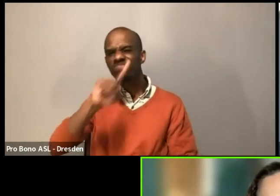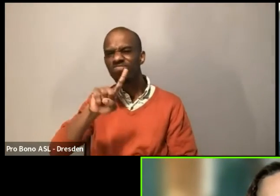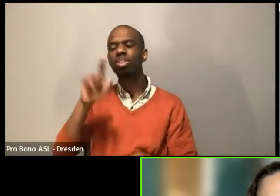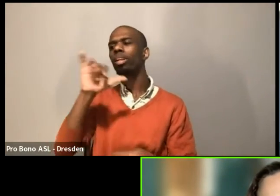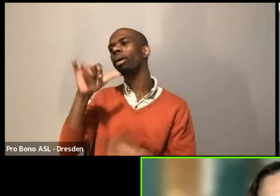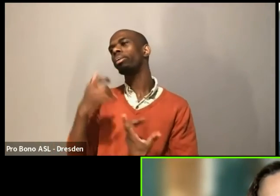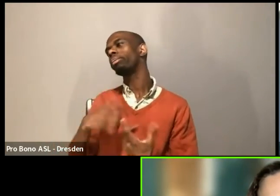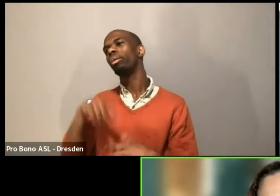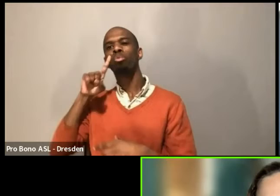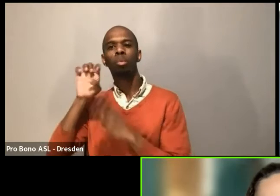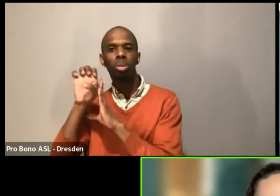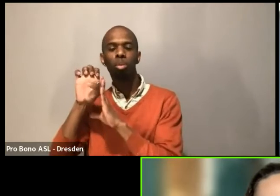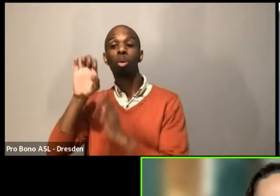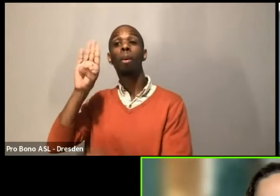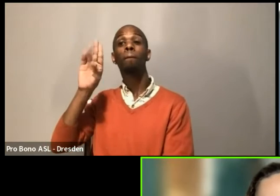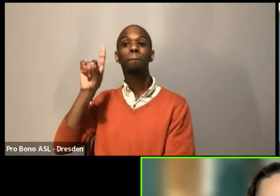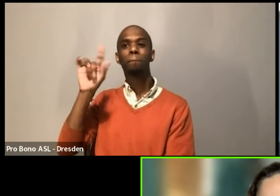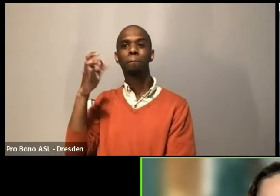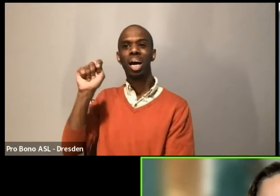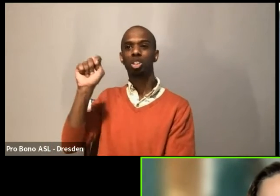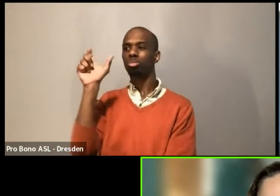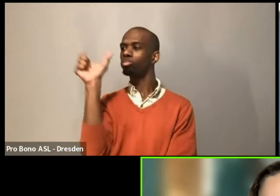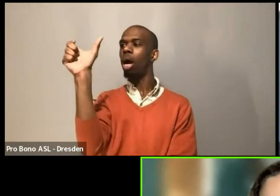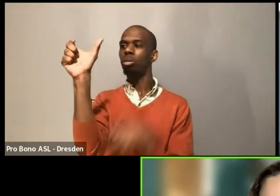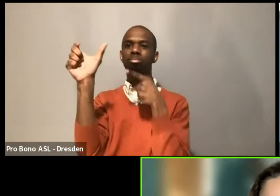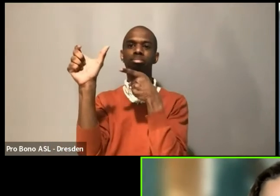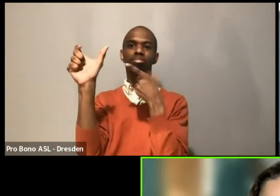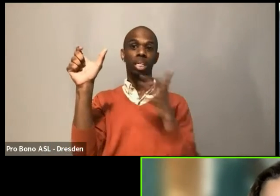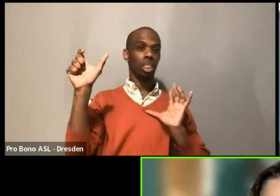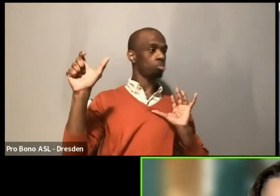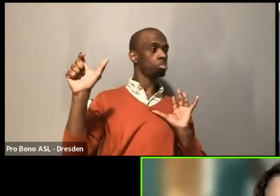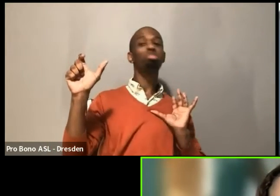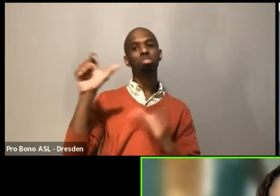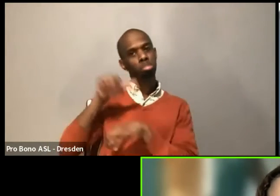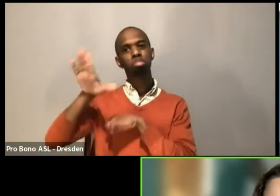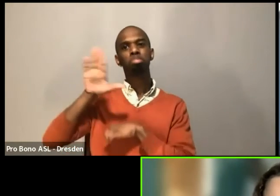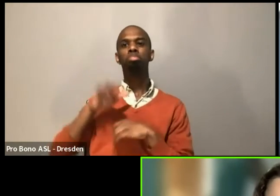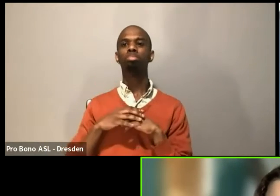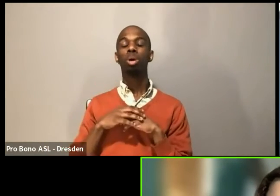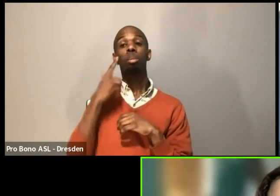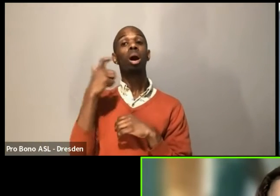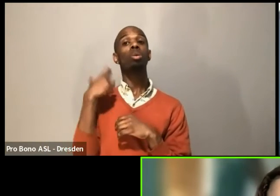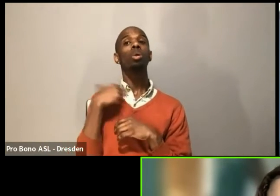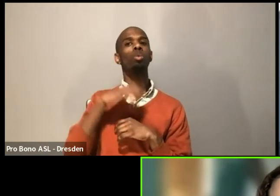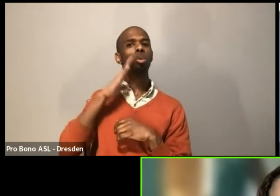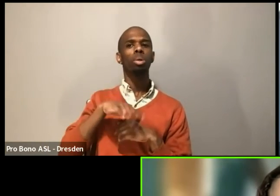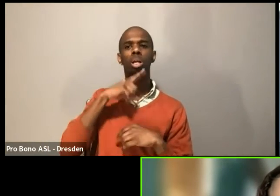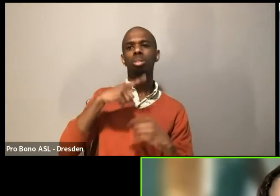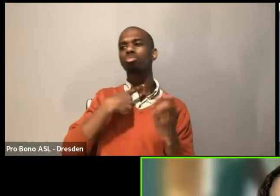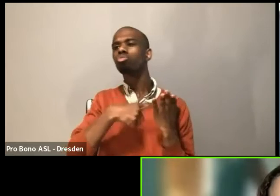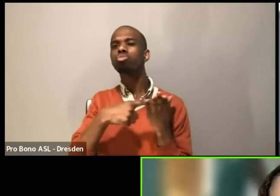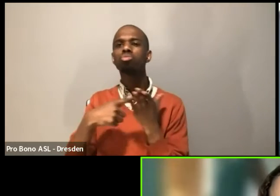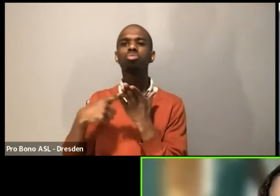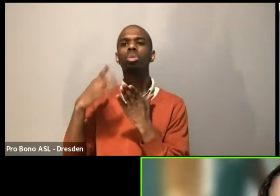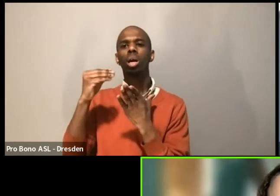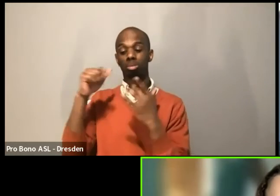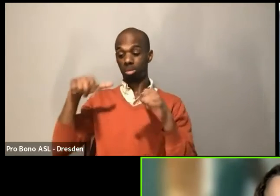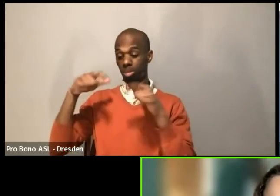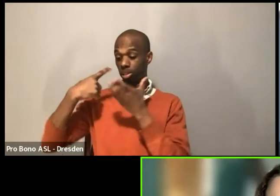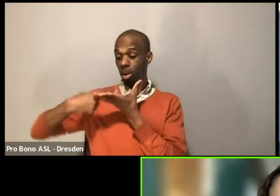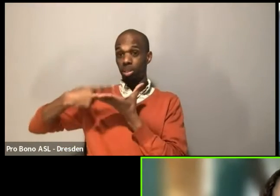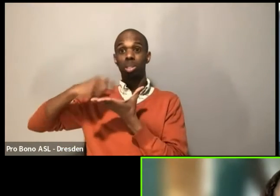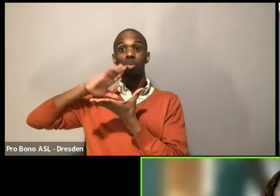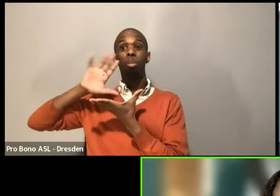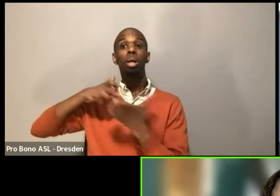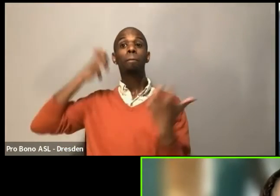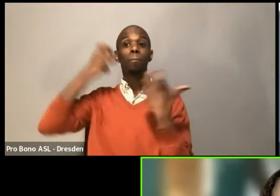that we are going to tailor a little bit what we're going to talk about based on the group that's here right now, even though we are streaming live, of course, but there's a